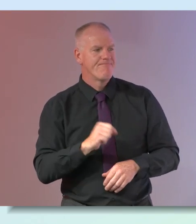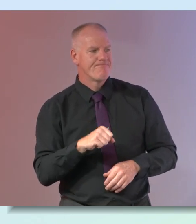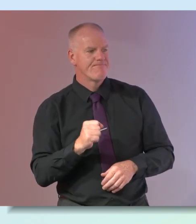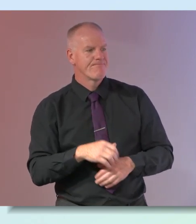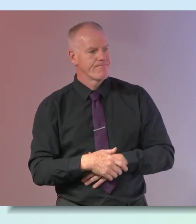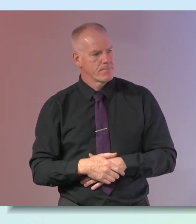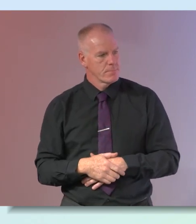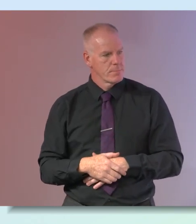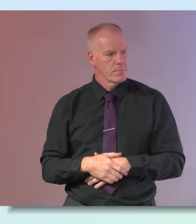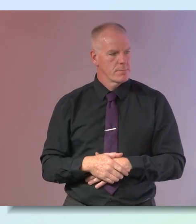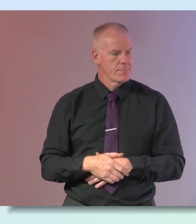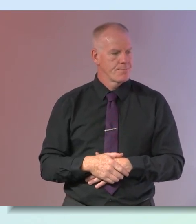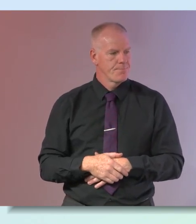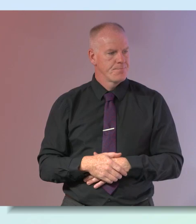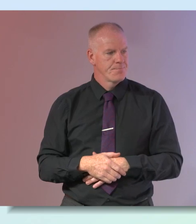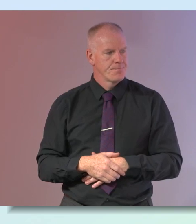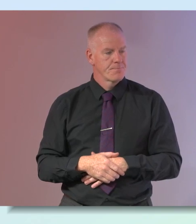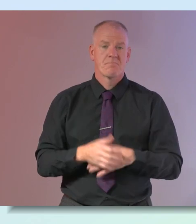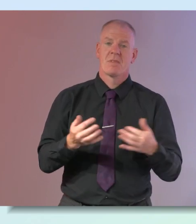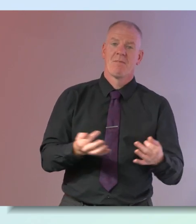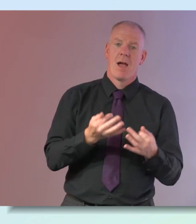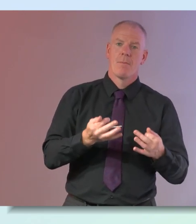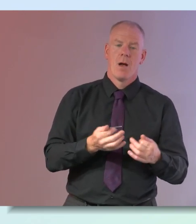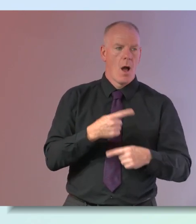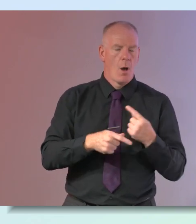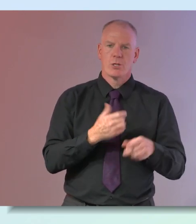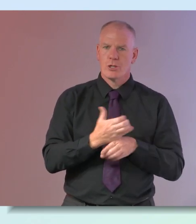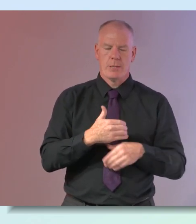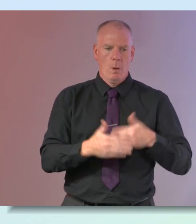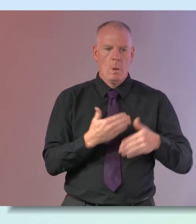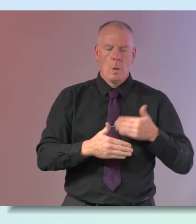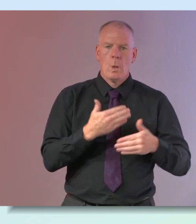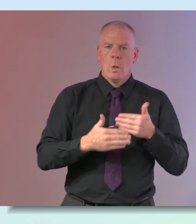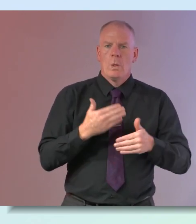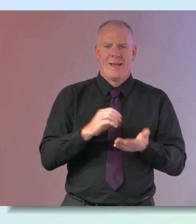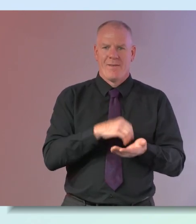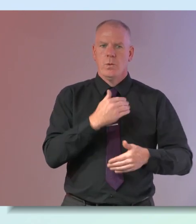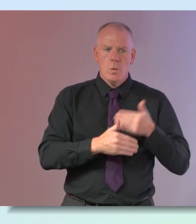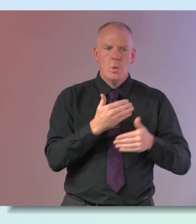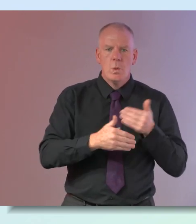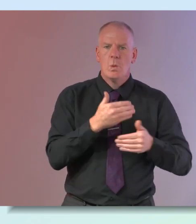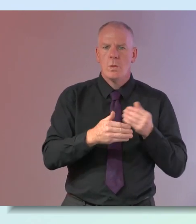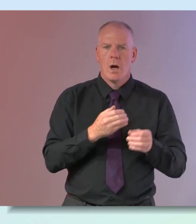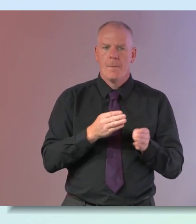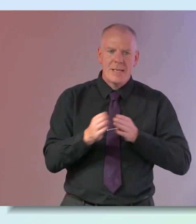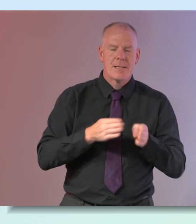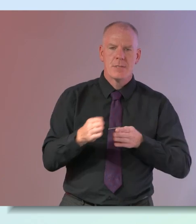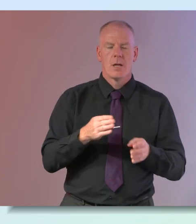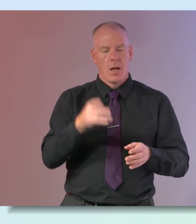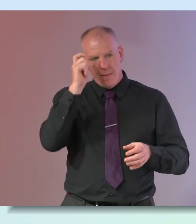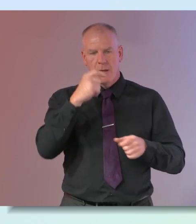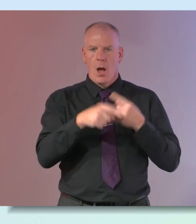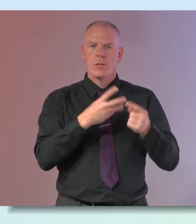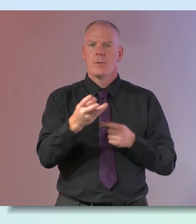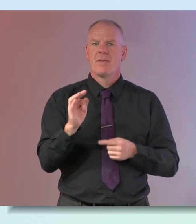um on a farm it's all go go so i just think you keep you just you know you'll always be you think you'll always be